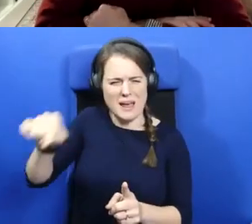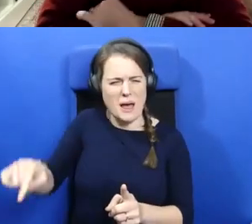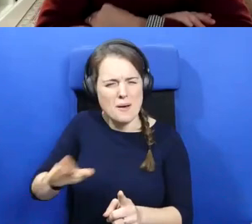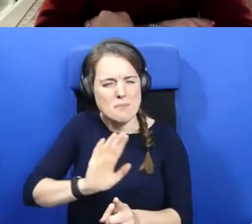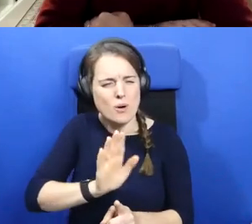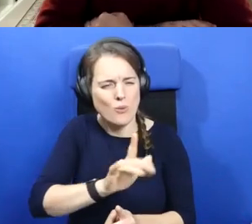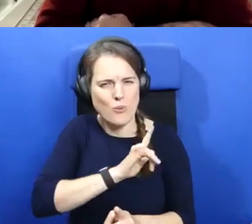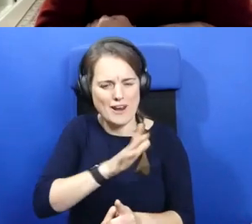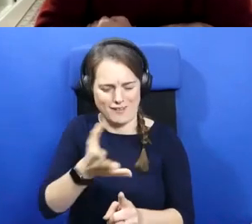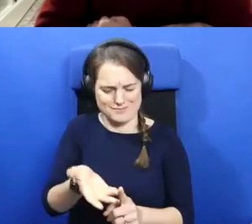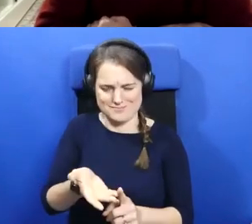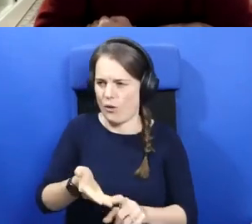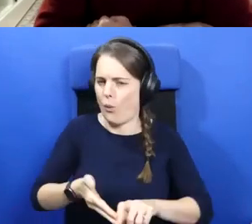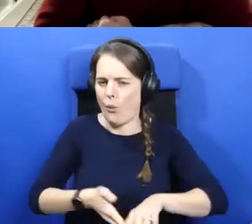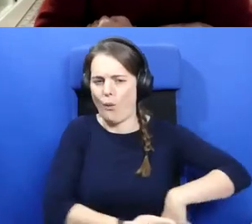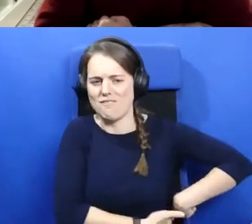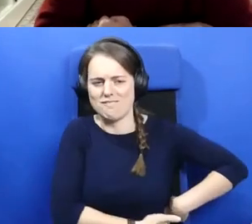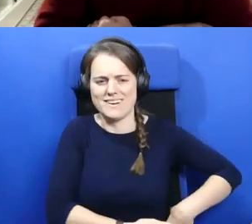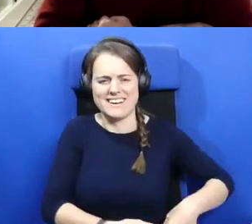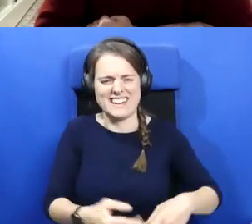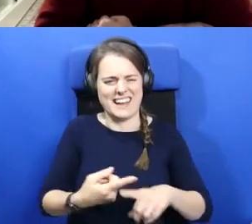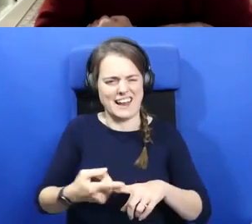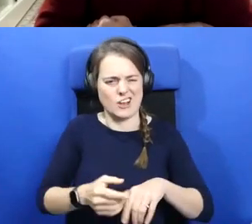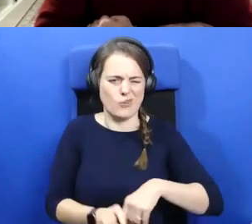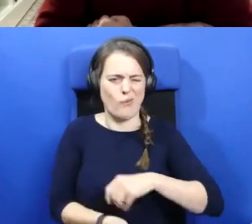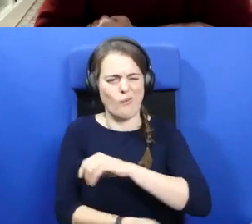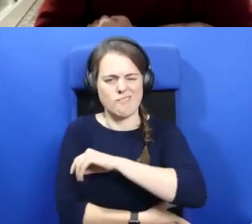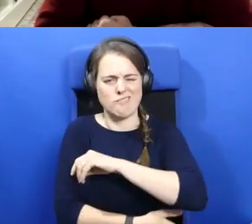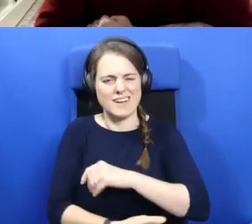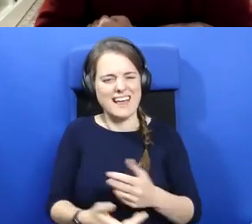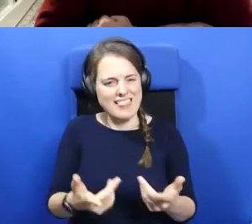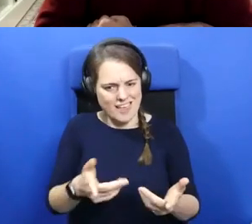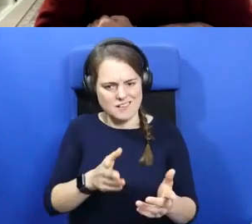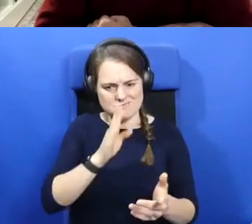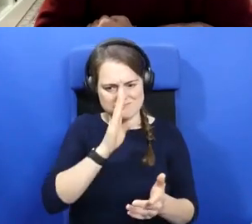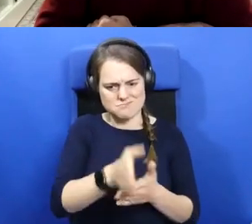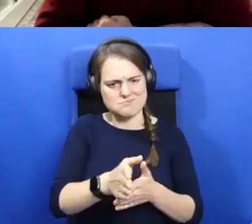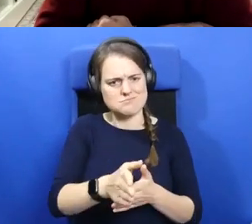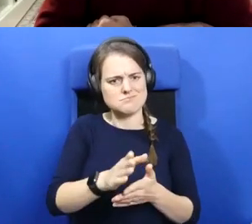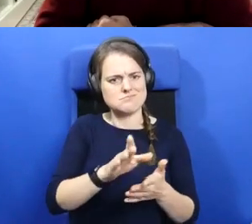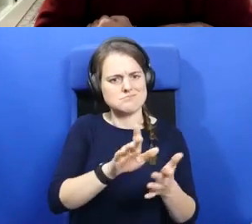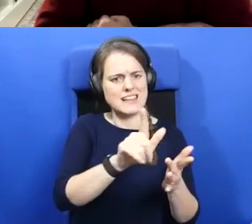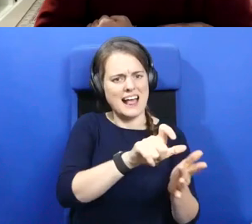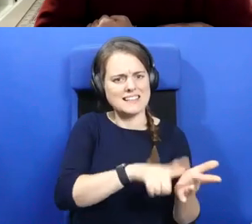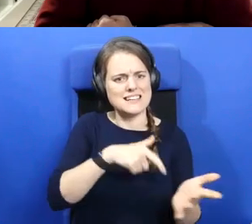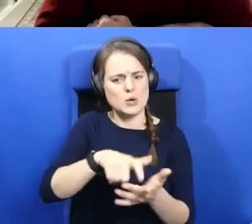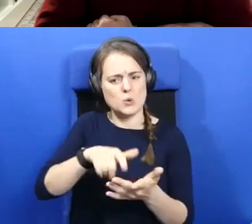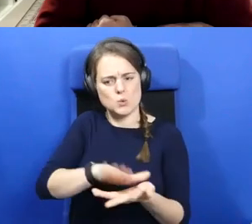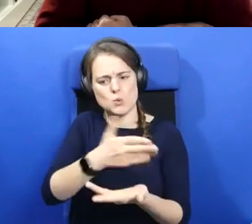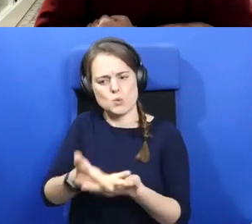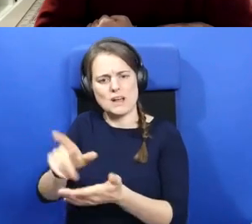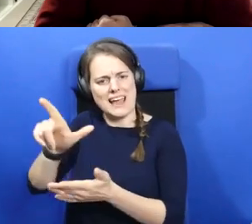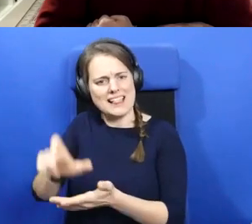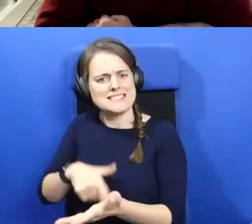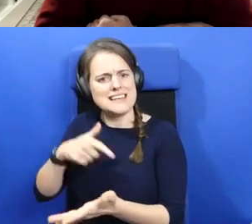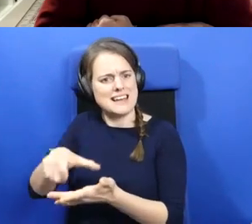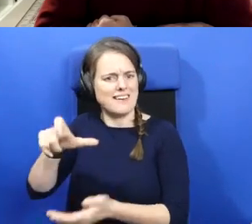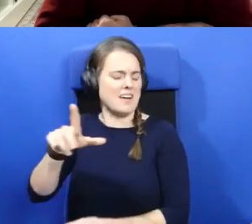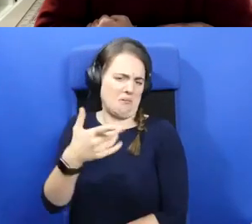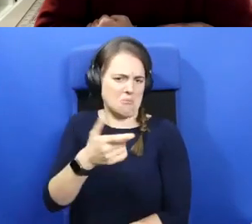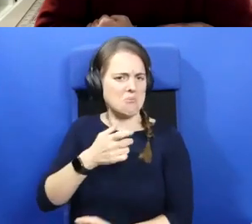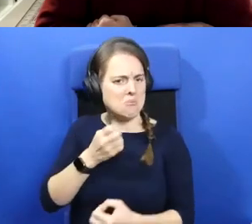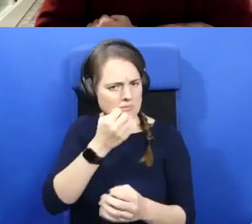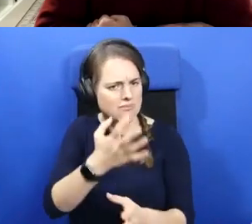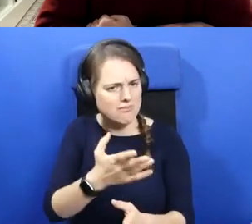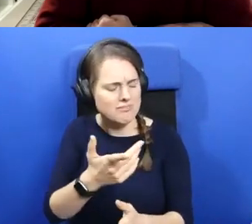that approach is very, very admirable, Angus, and, uh, and, challenging, challenging. Uh, so Leanne, maybe I'll give you